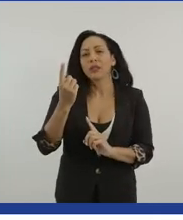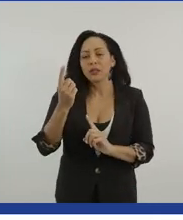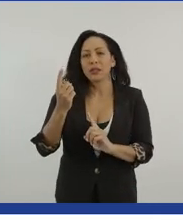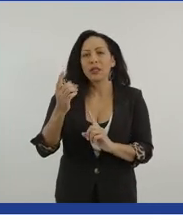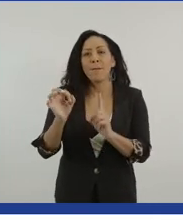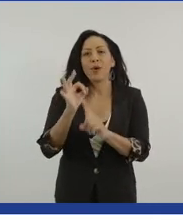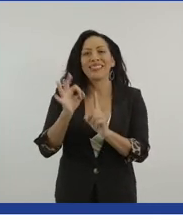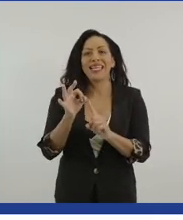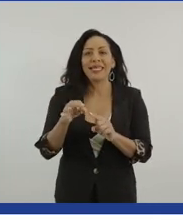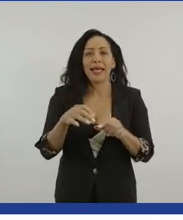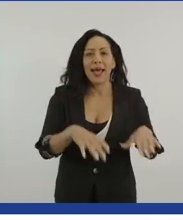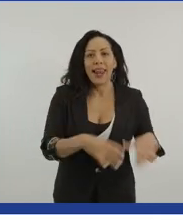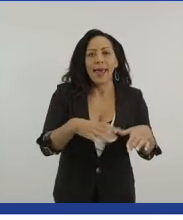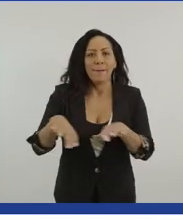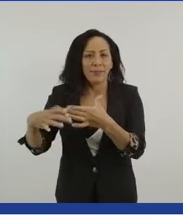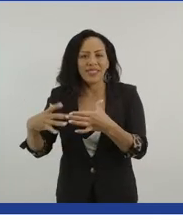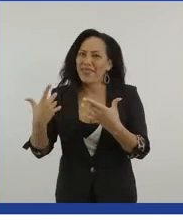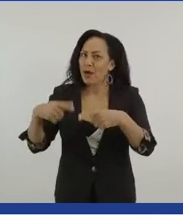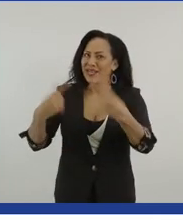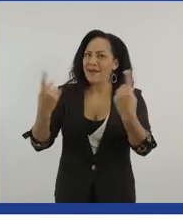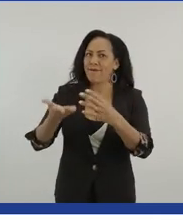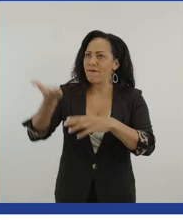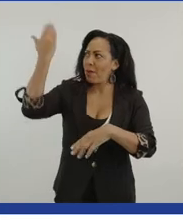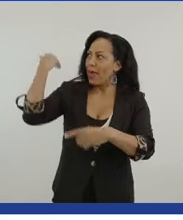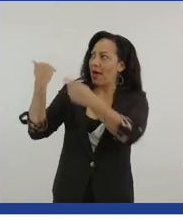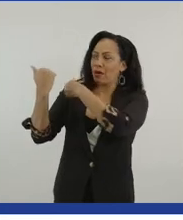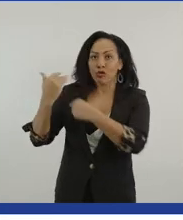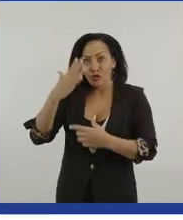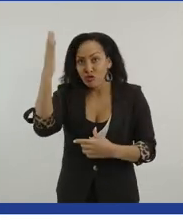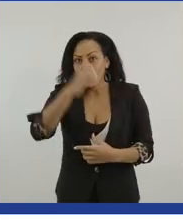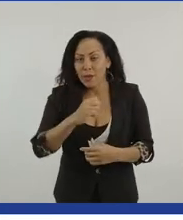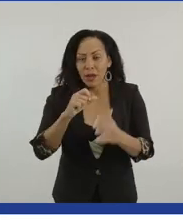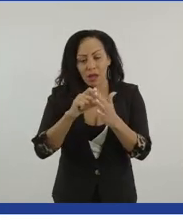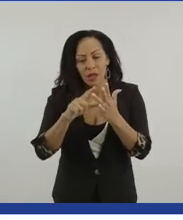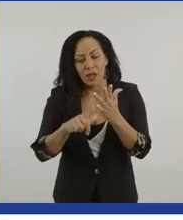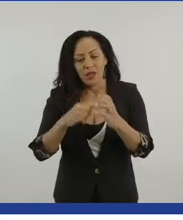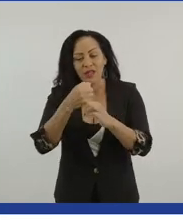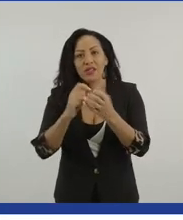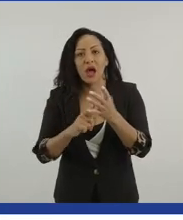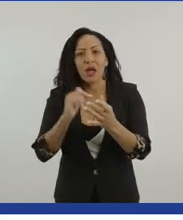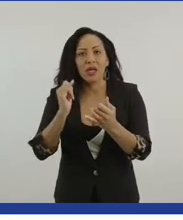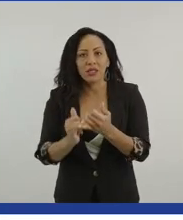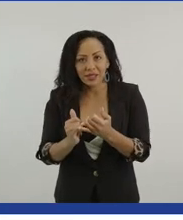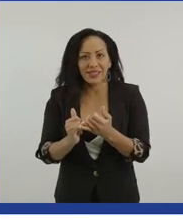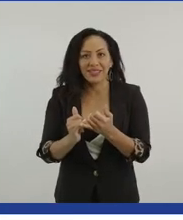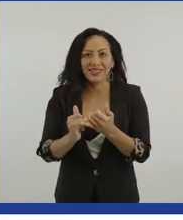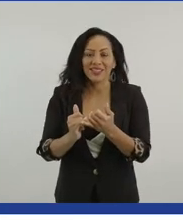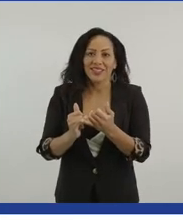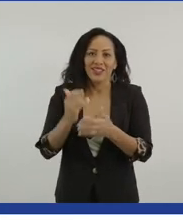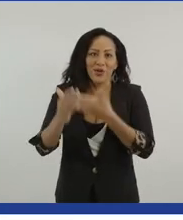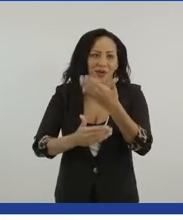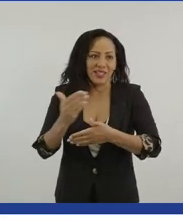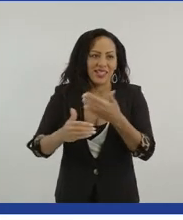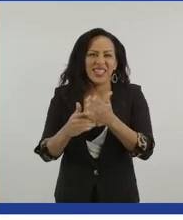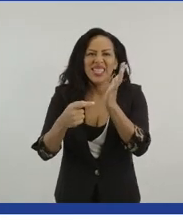now. Um, if you, those that remember the, the old Douglas Bader kind of stories of, of tin